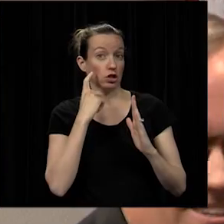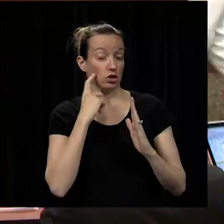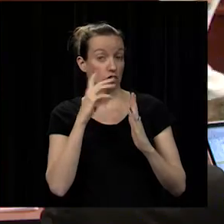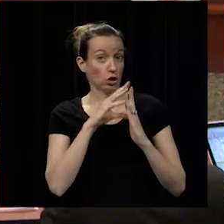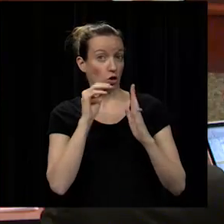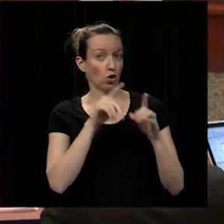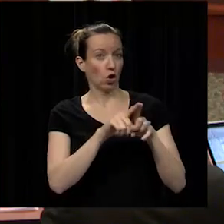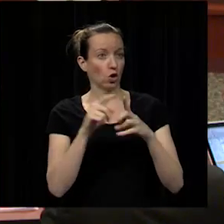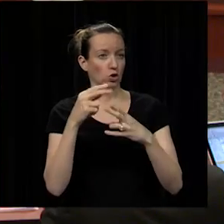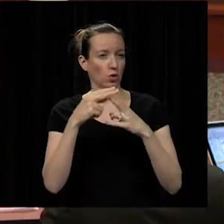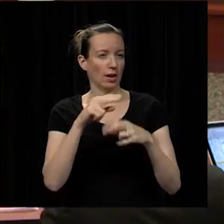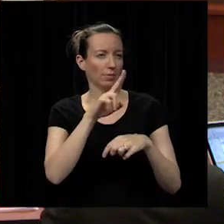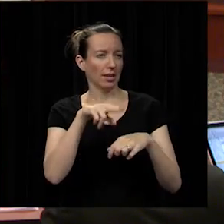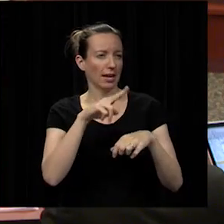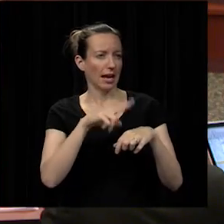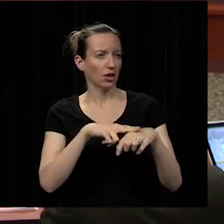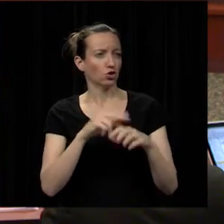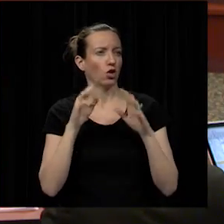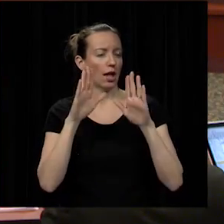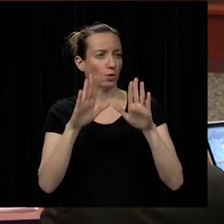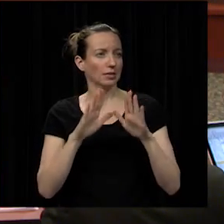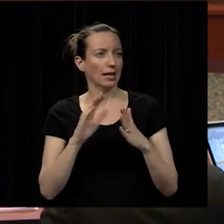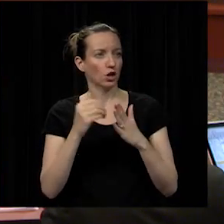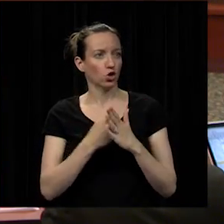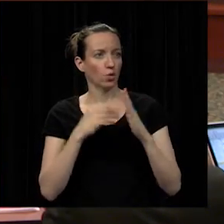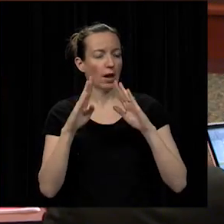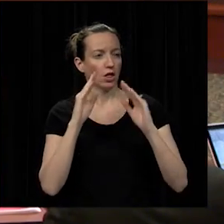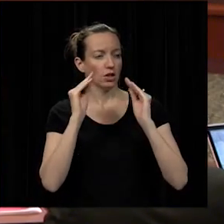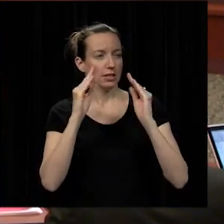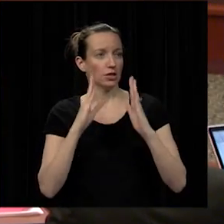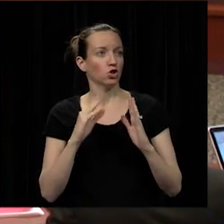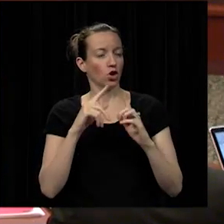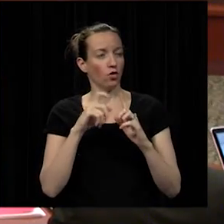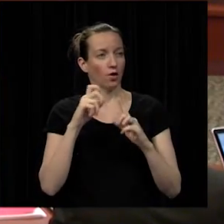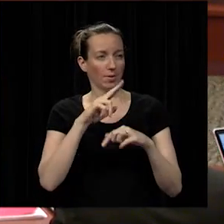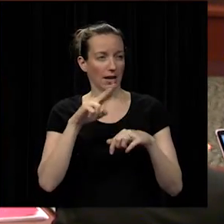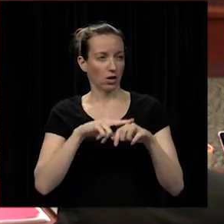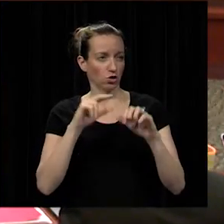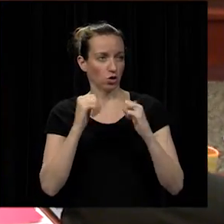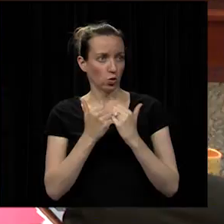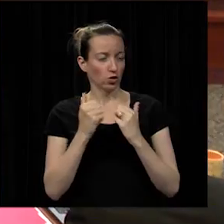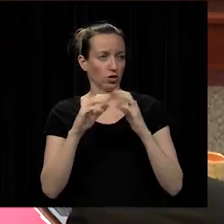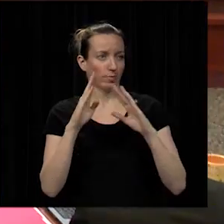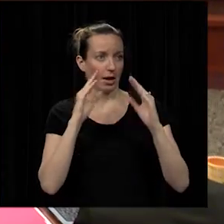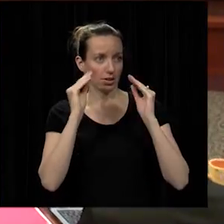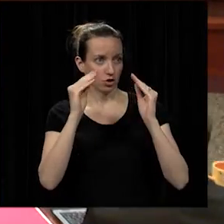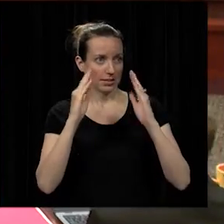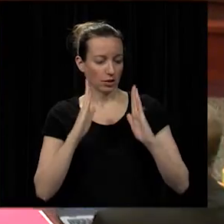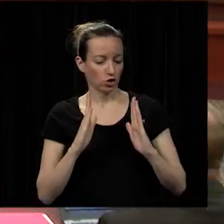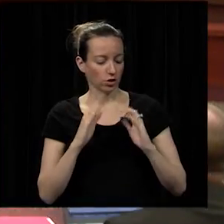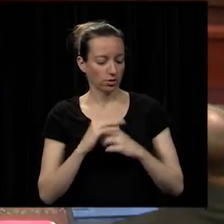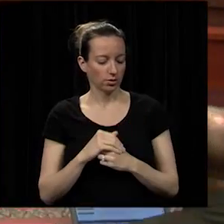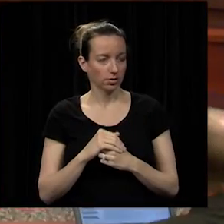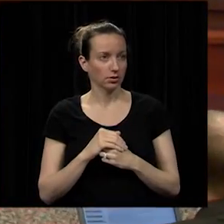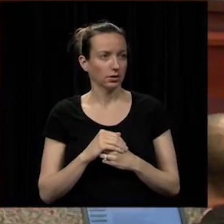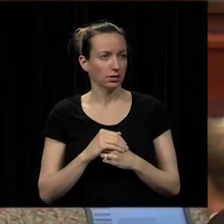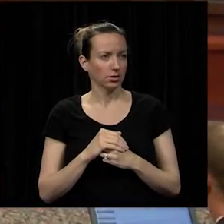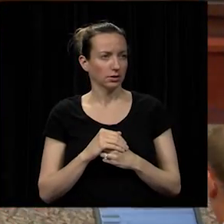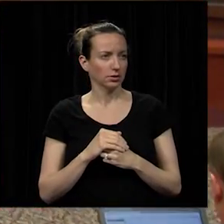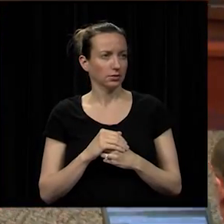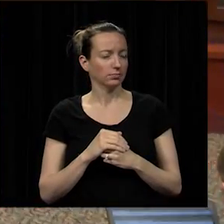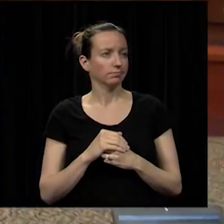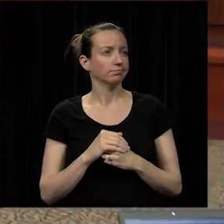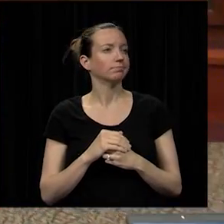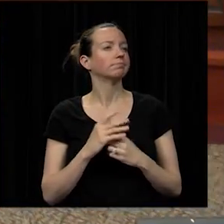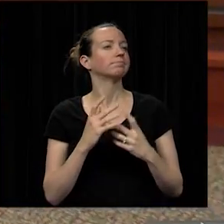also named the national outstanding new biology teacher by the national association of biology teachers candidates are judged on their